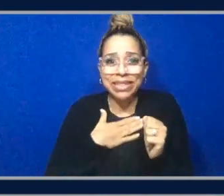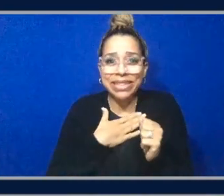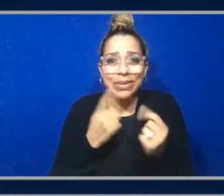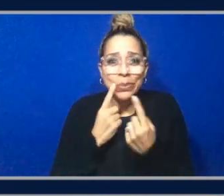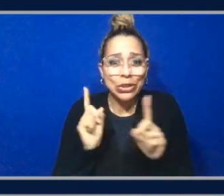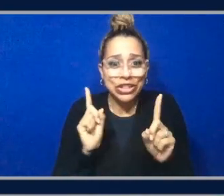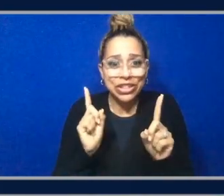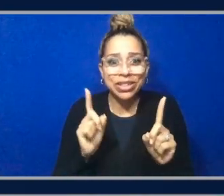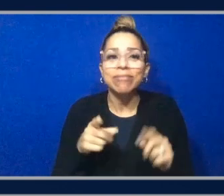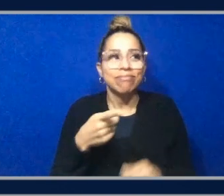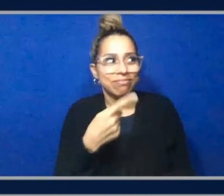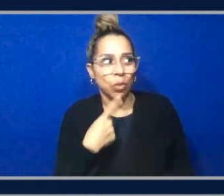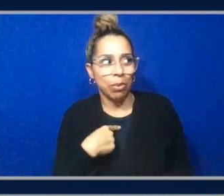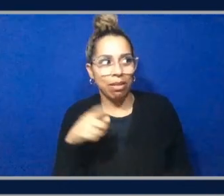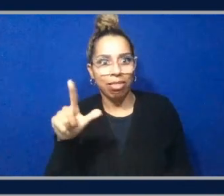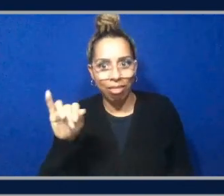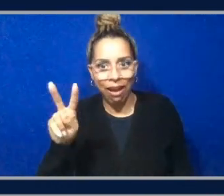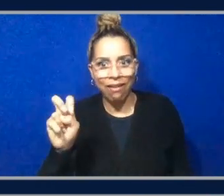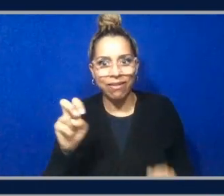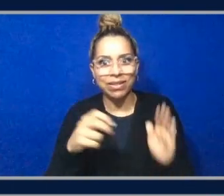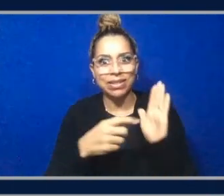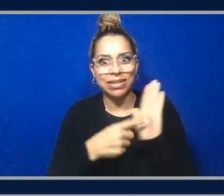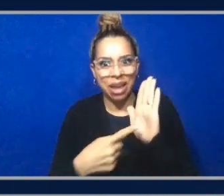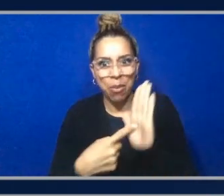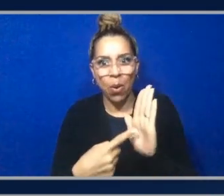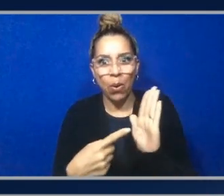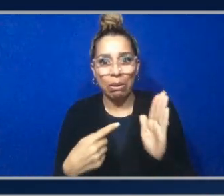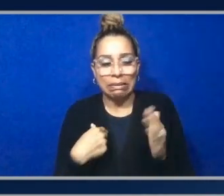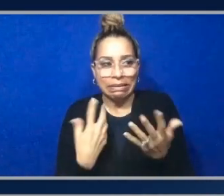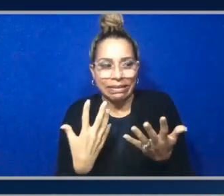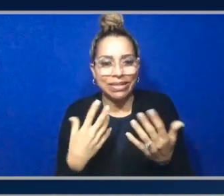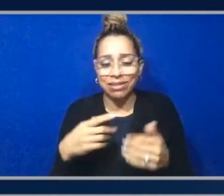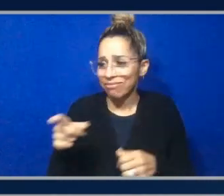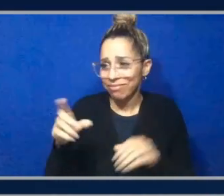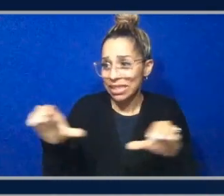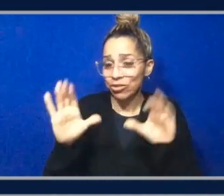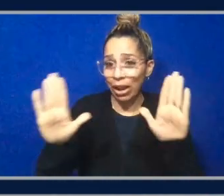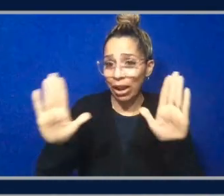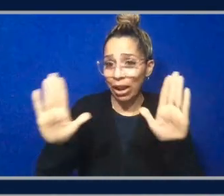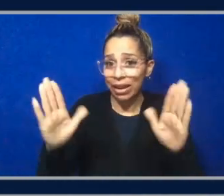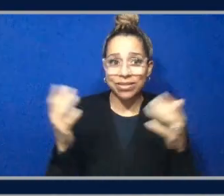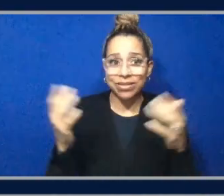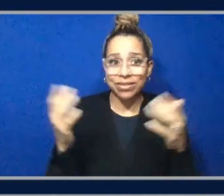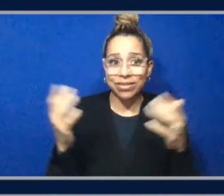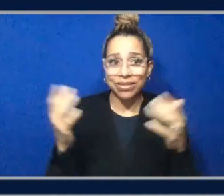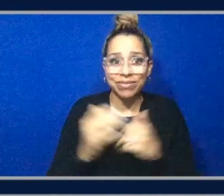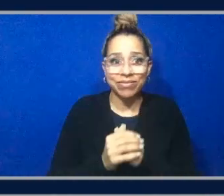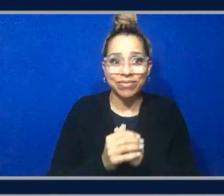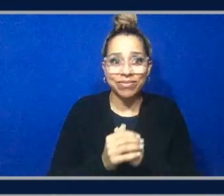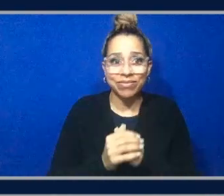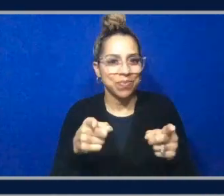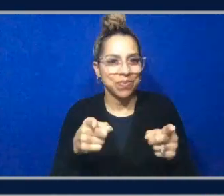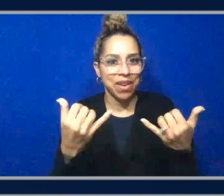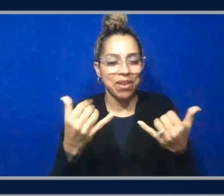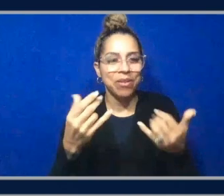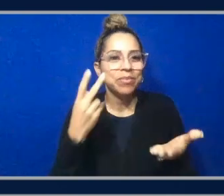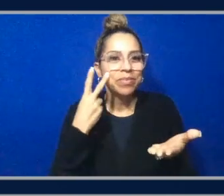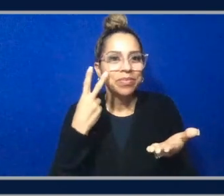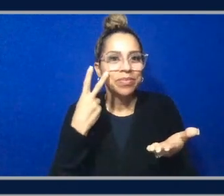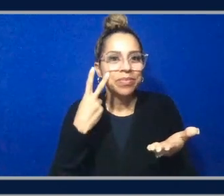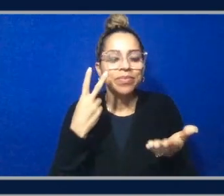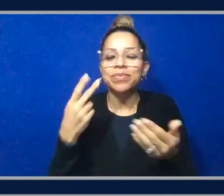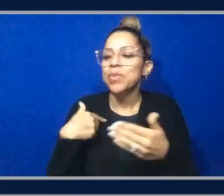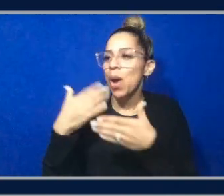coding it all right here so yeah great all right here we go so yeah so so now you know this i split up so the